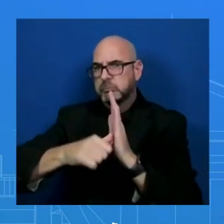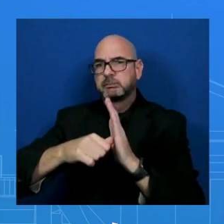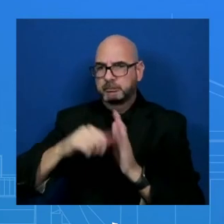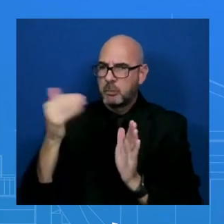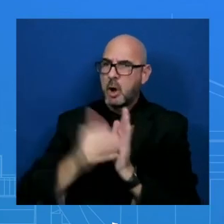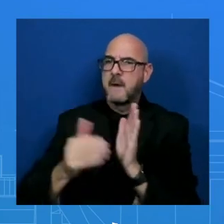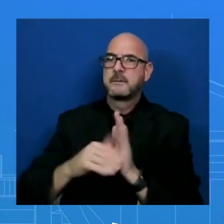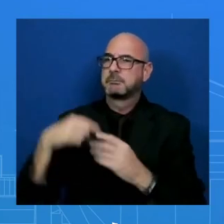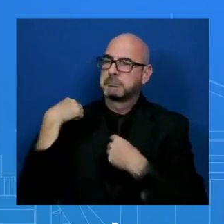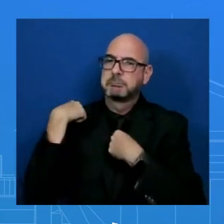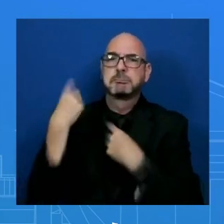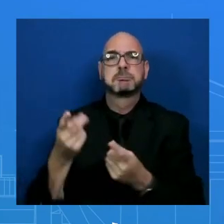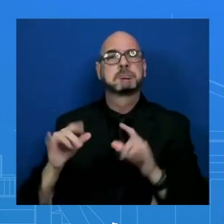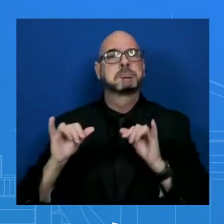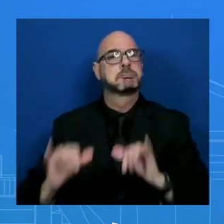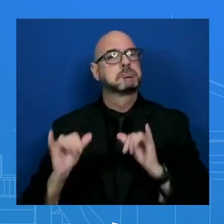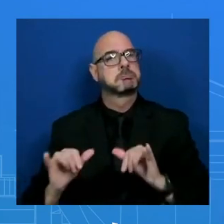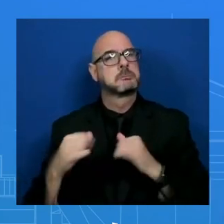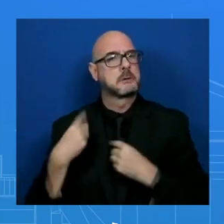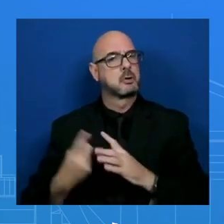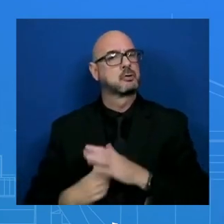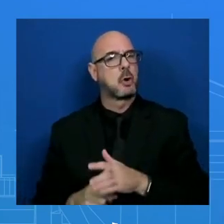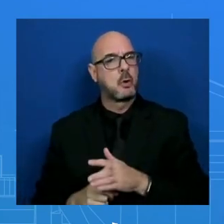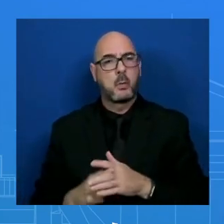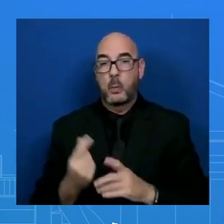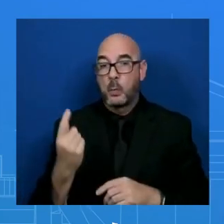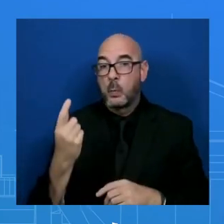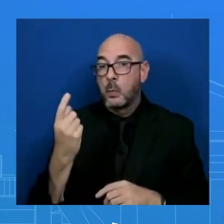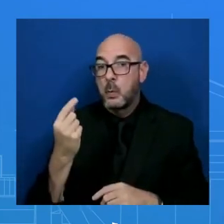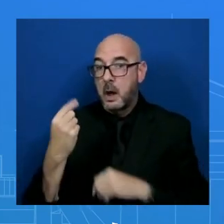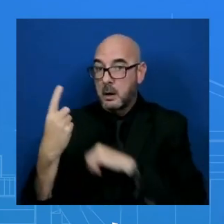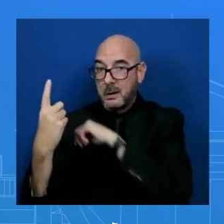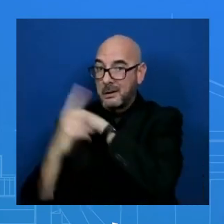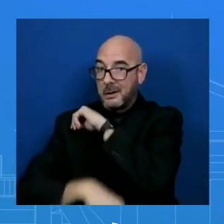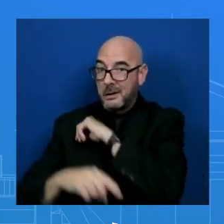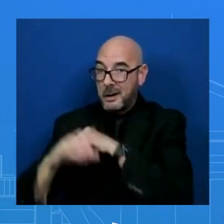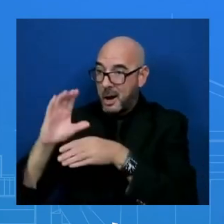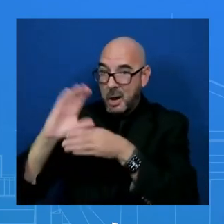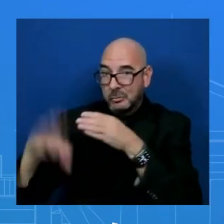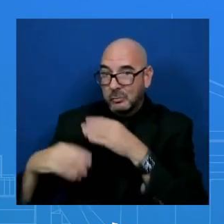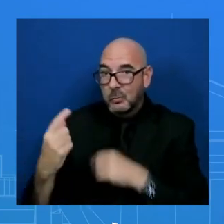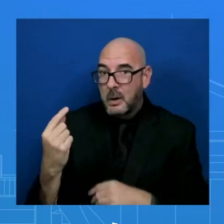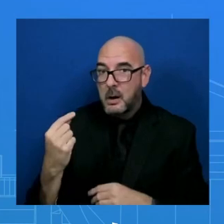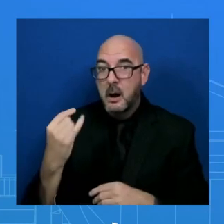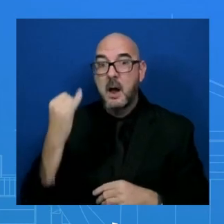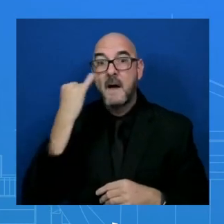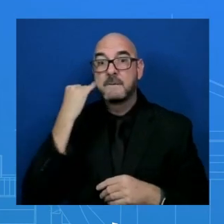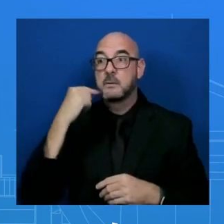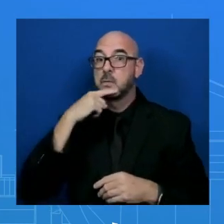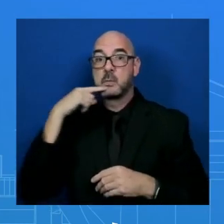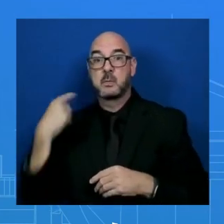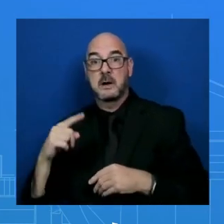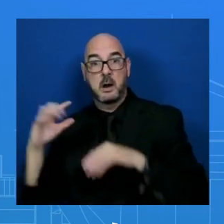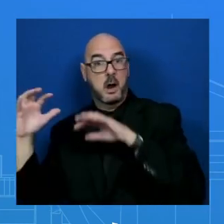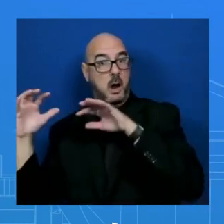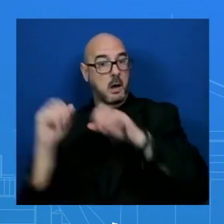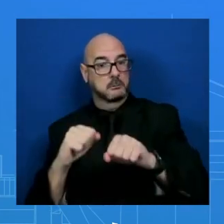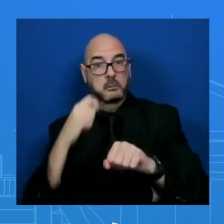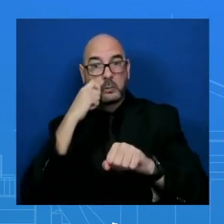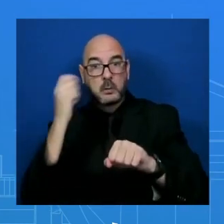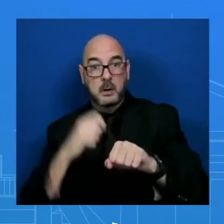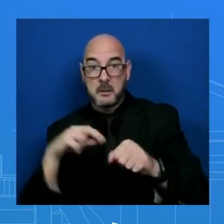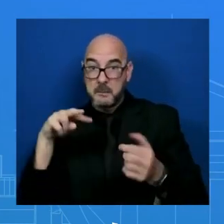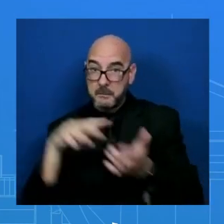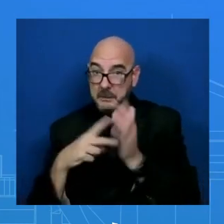stakes are for the American people, that letting Russia run roughshod over Ukraine would put Europe at risk, and we know what